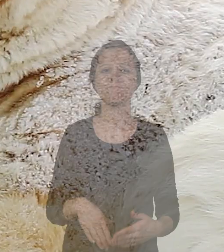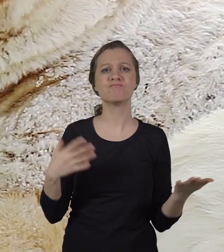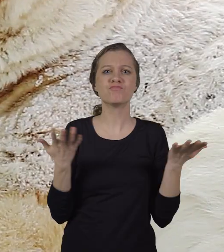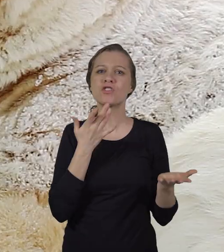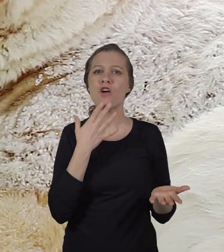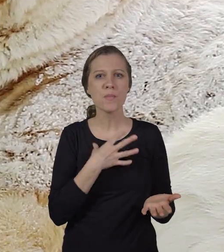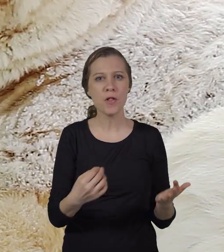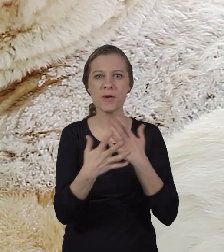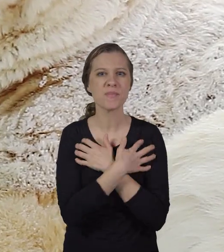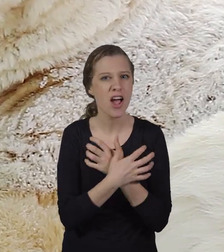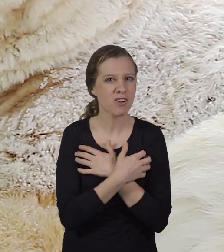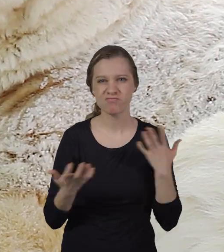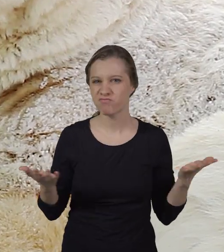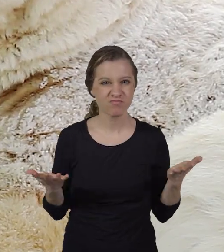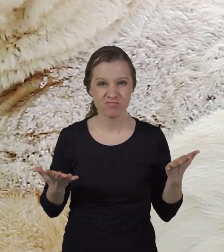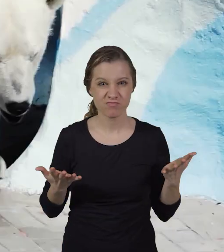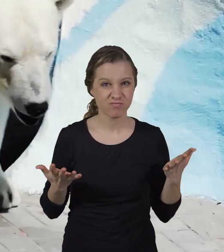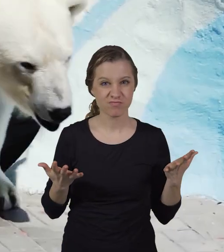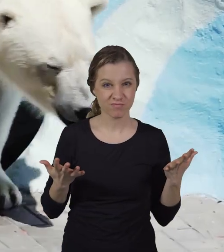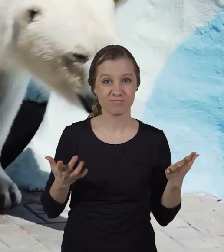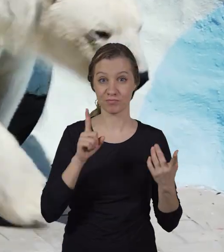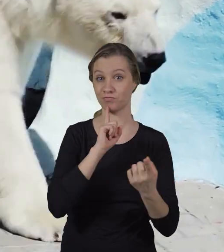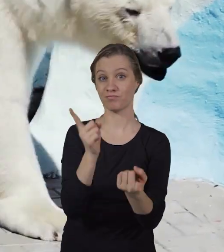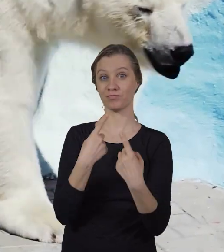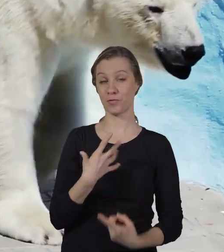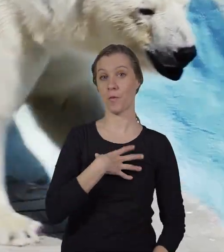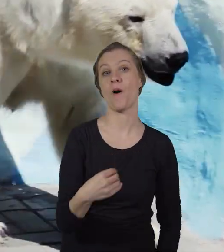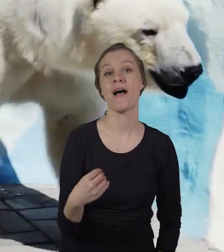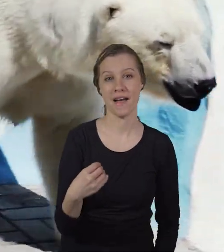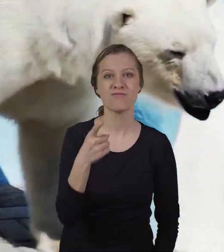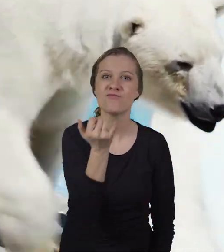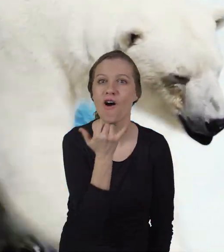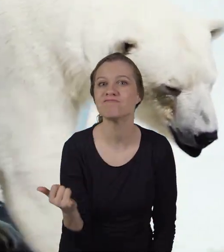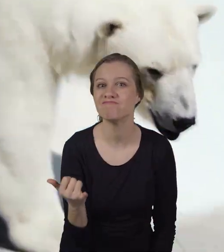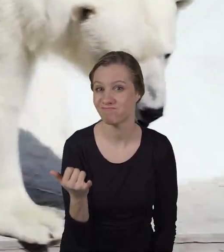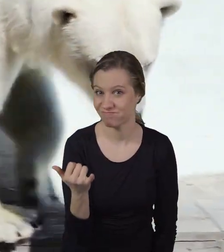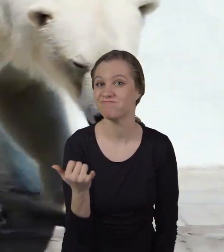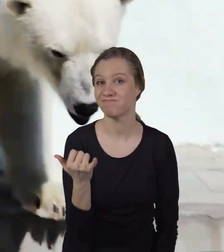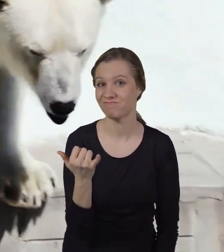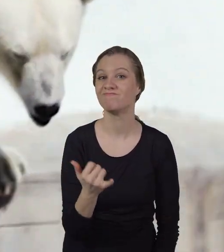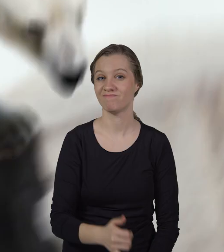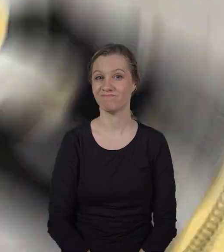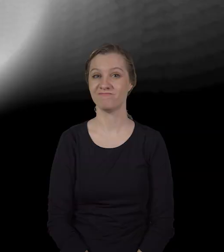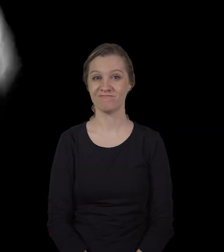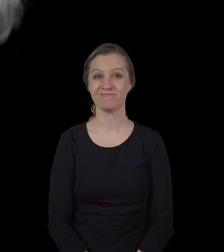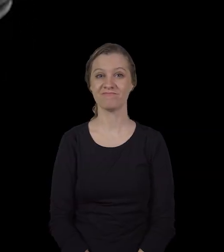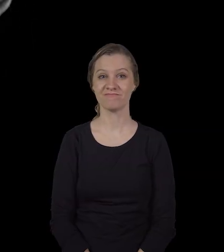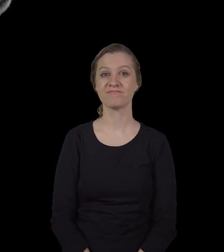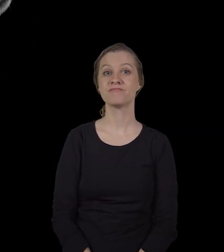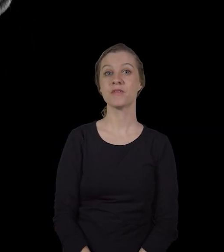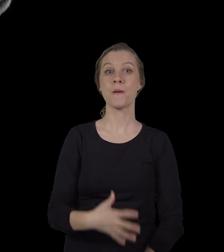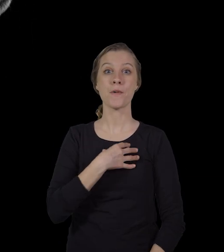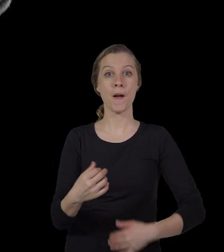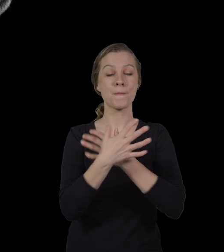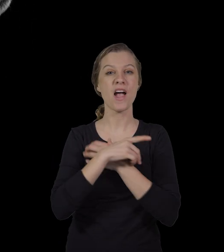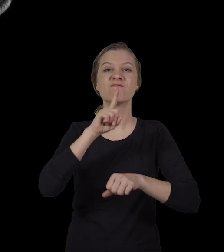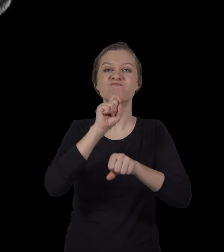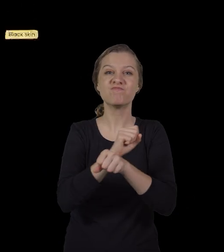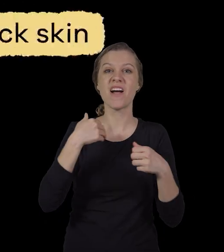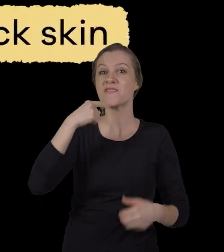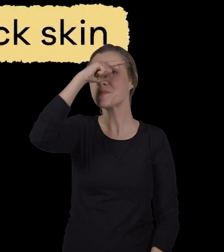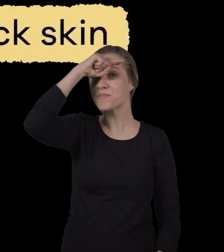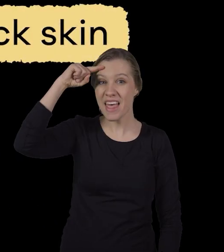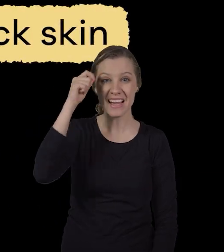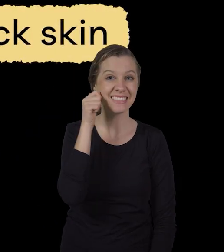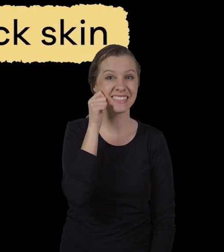What color is a polar bear? If you said white, you are wrong. Polar bears actually